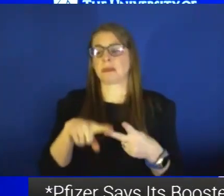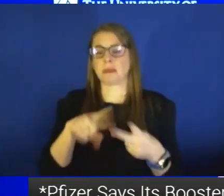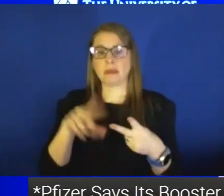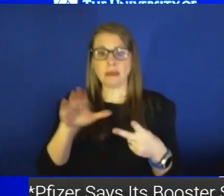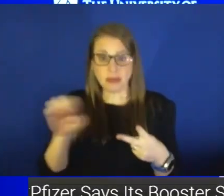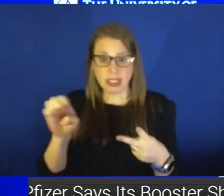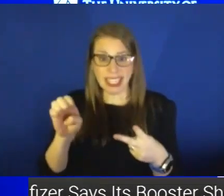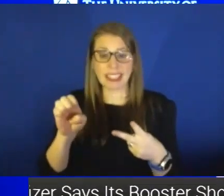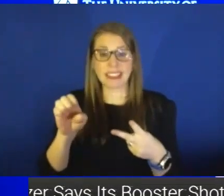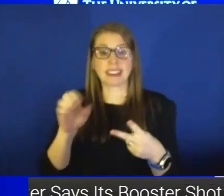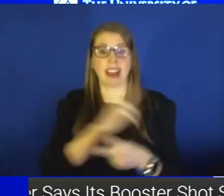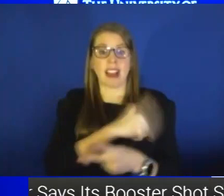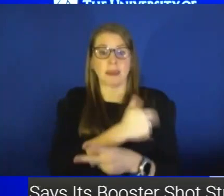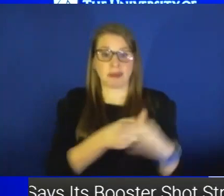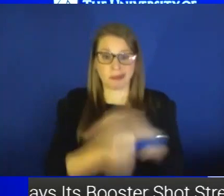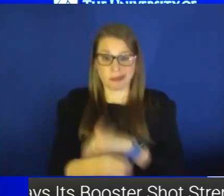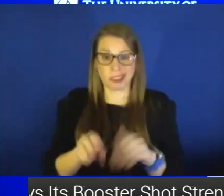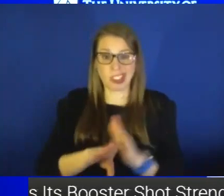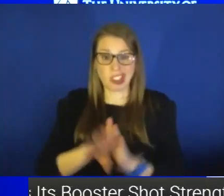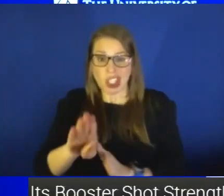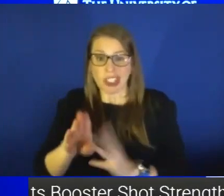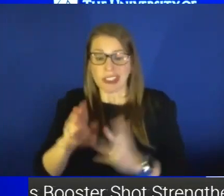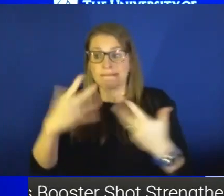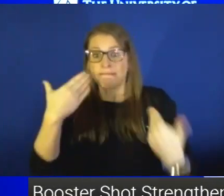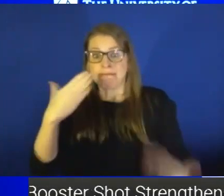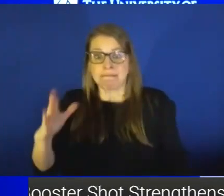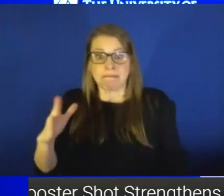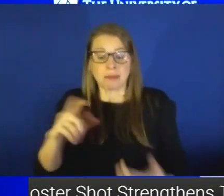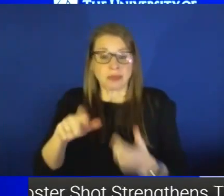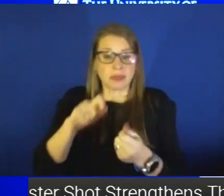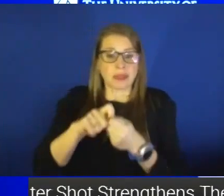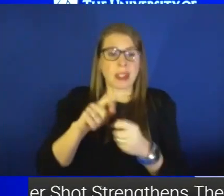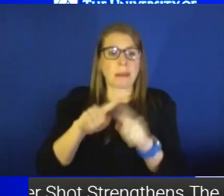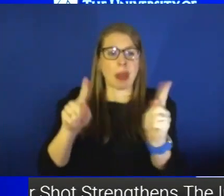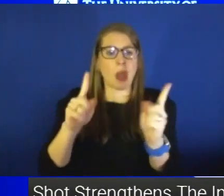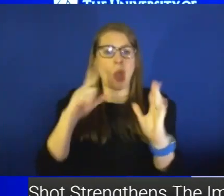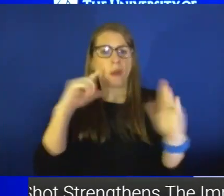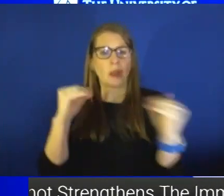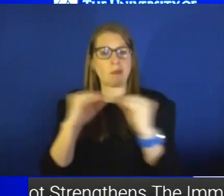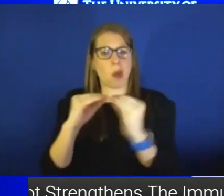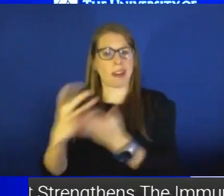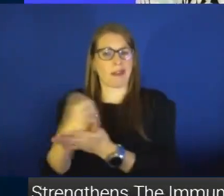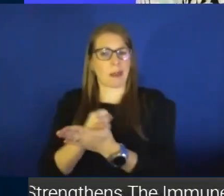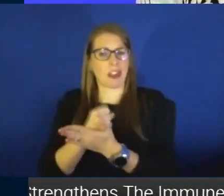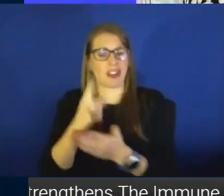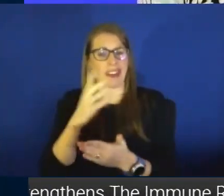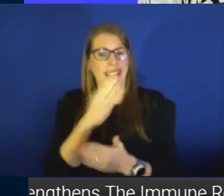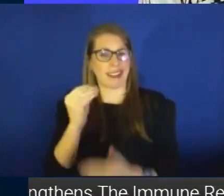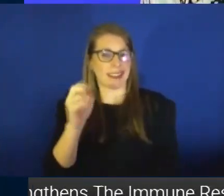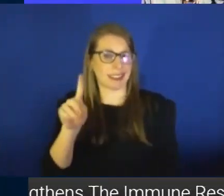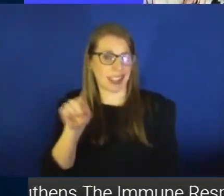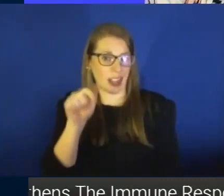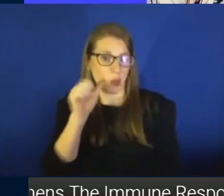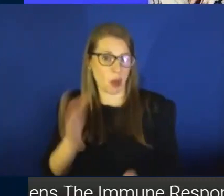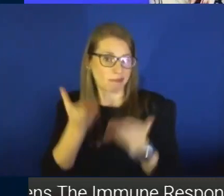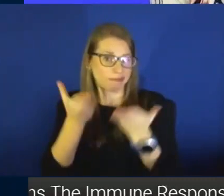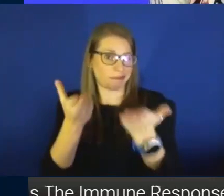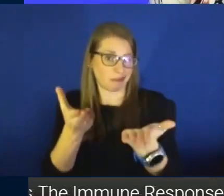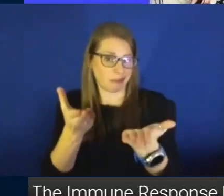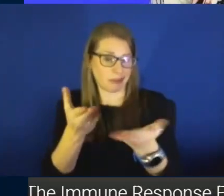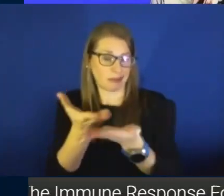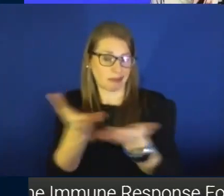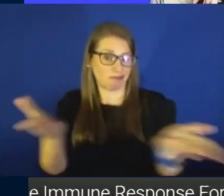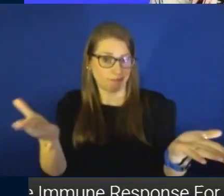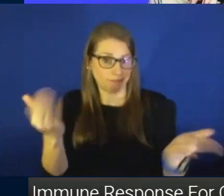are. But hopefully we'll get some better information and data and then present that to you. A couple of questions from headlines